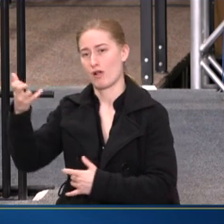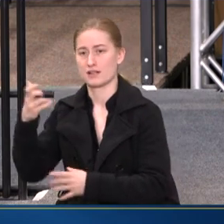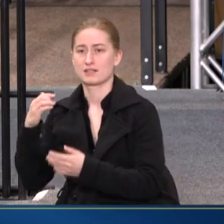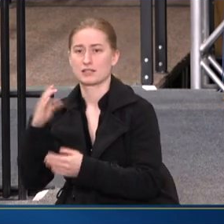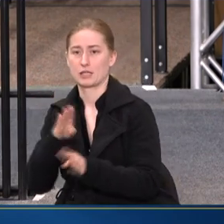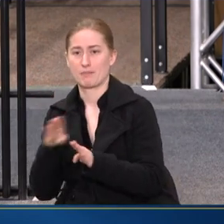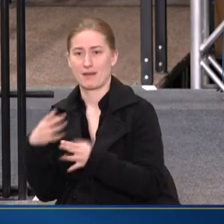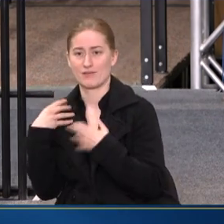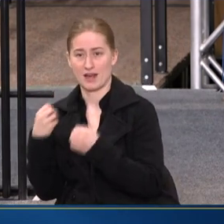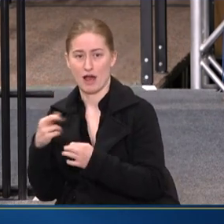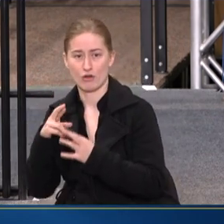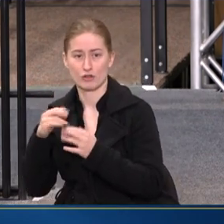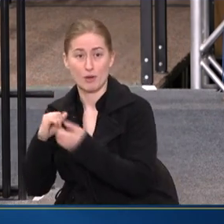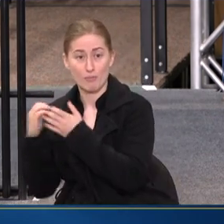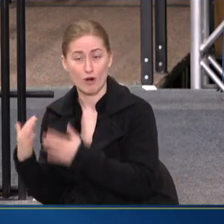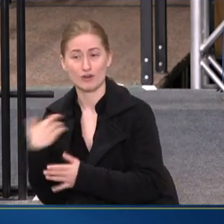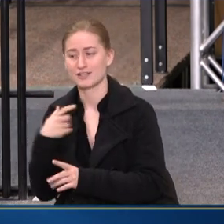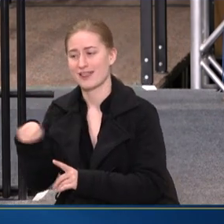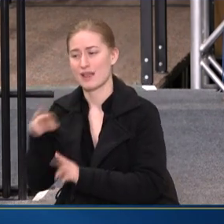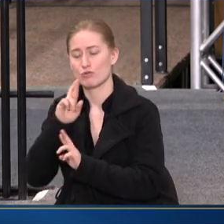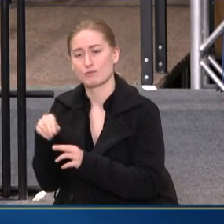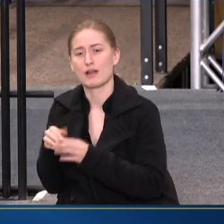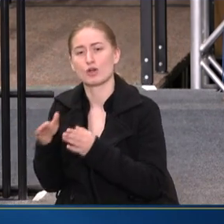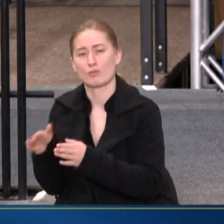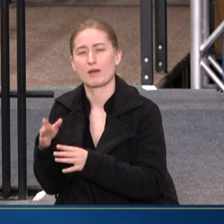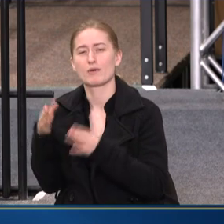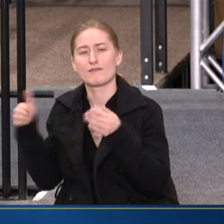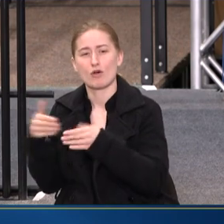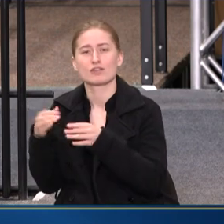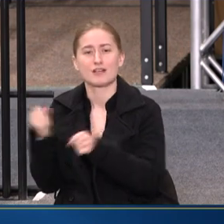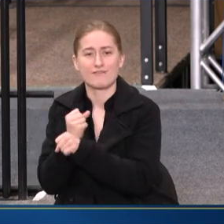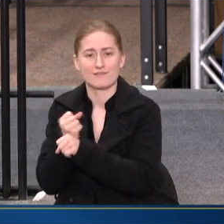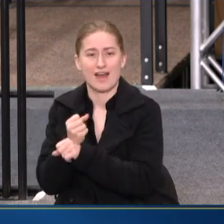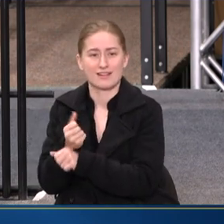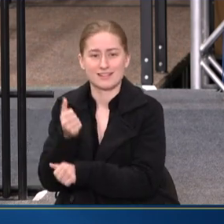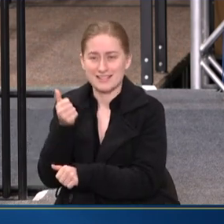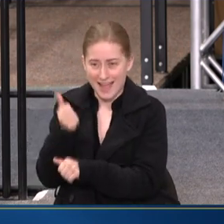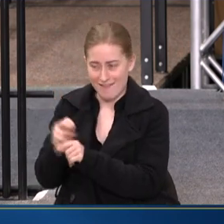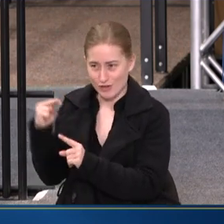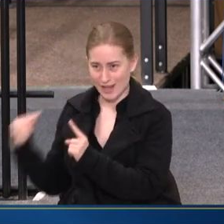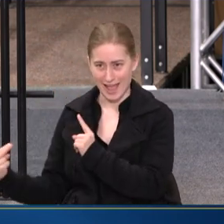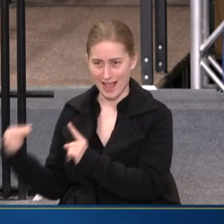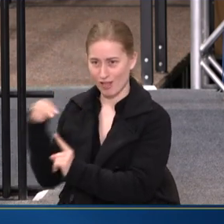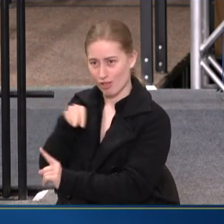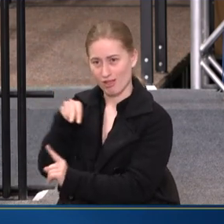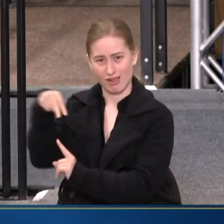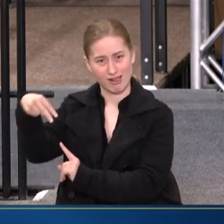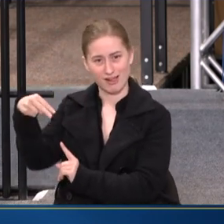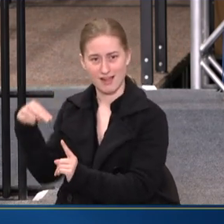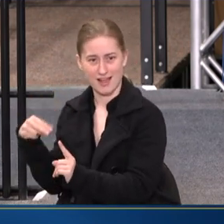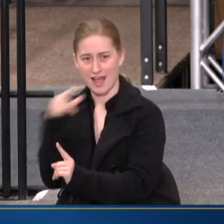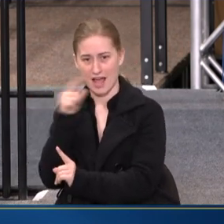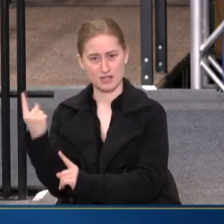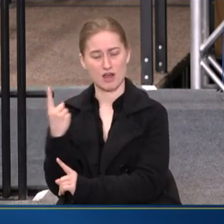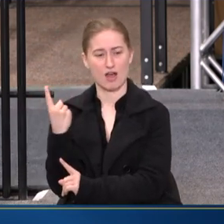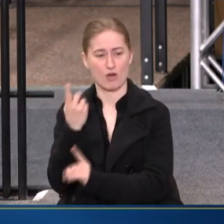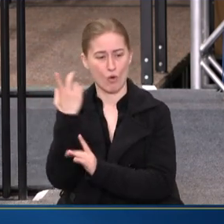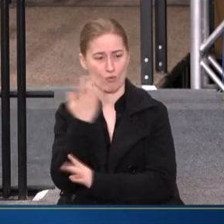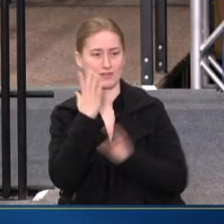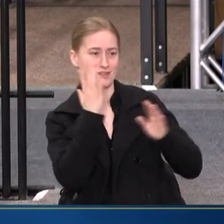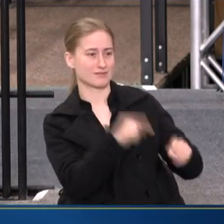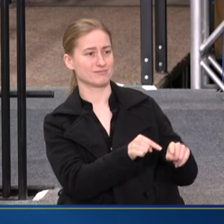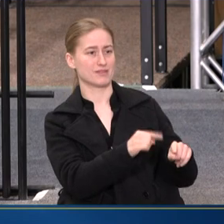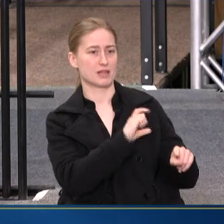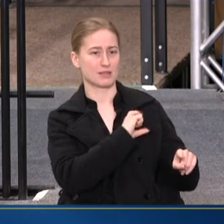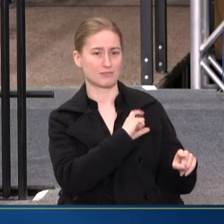THEM RESPOND IN A WAY THAT WE CAN FOCUS ON VIOLENCE IN EVERY SINGLE ANGLE AND NOT HAVE TO ALLOW IT TO BE THIS